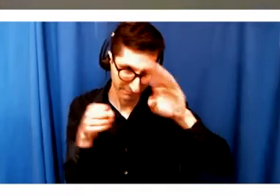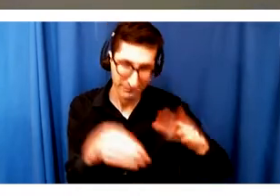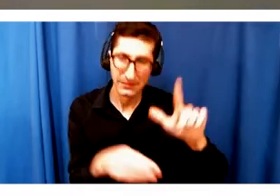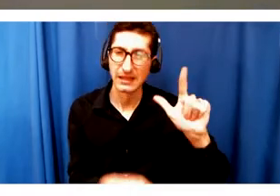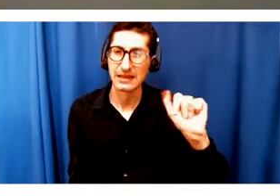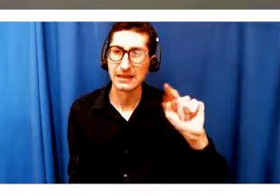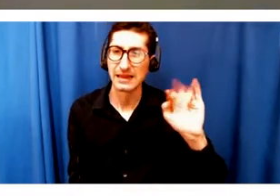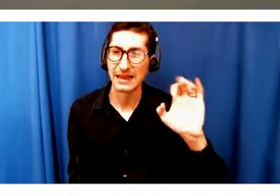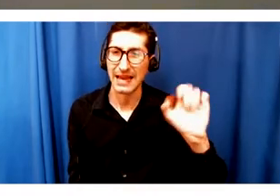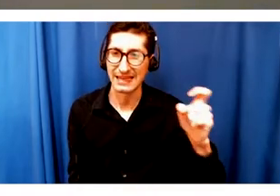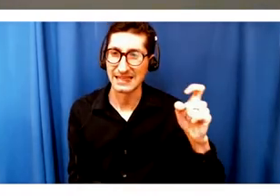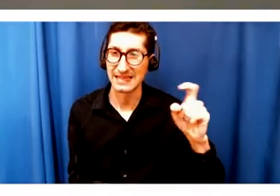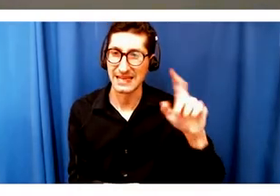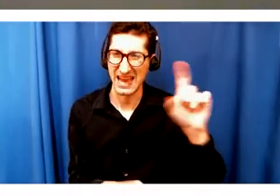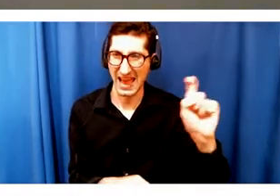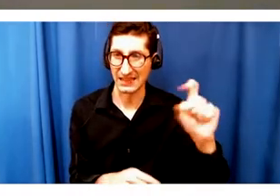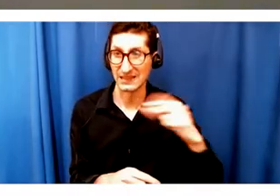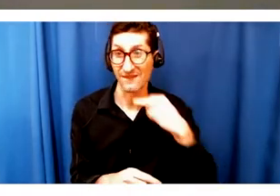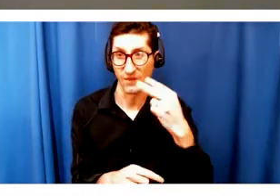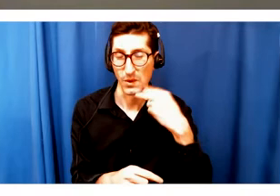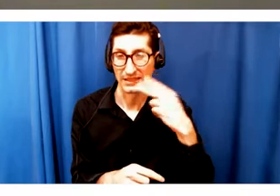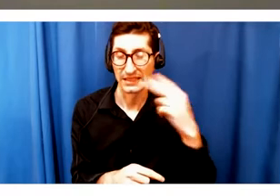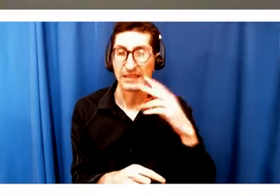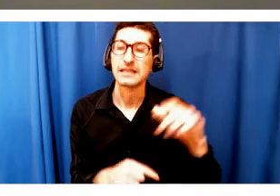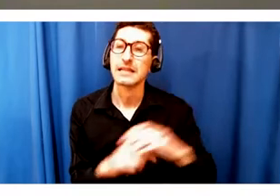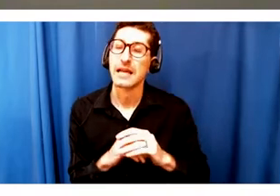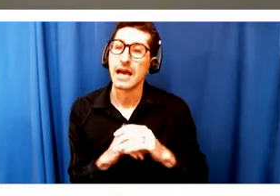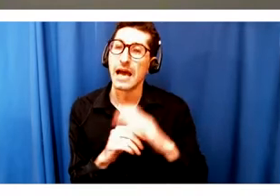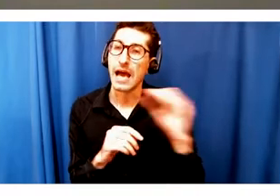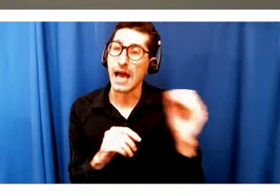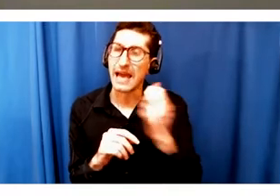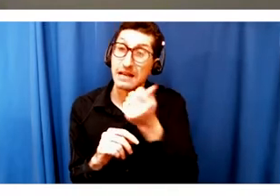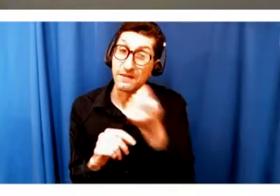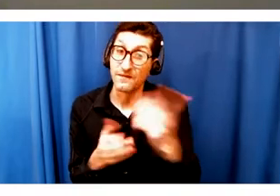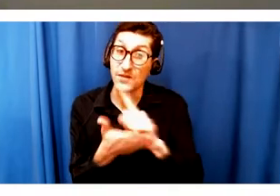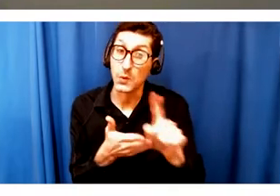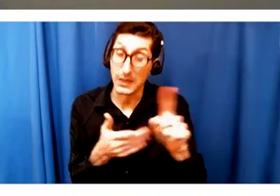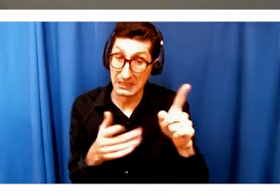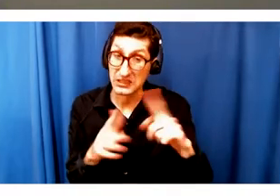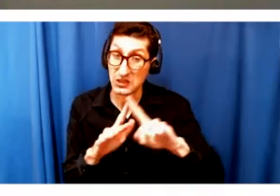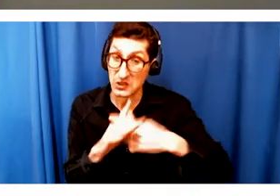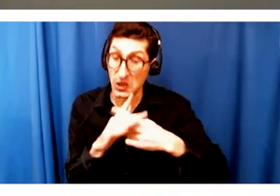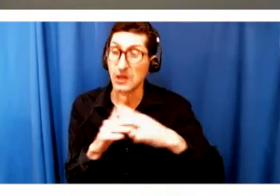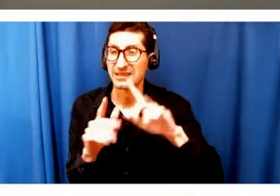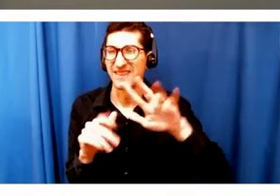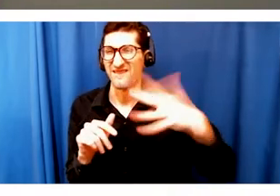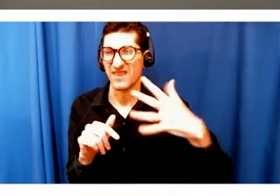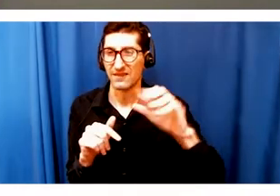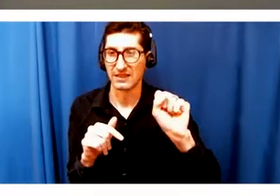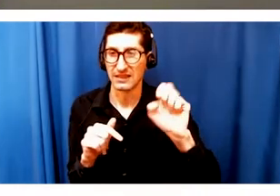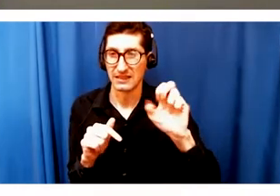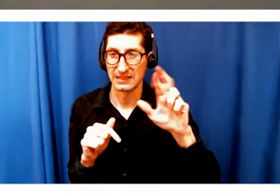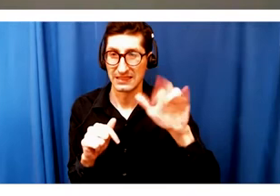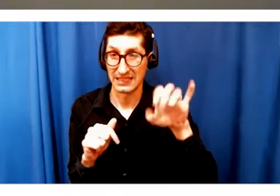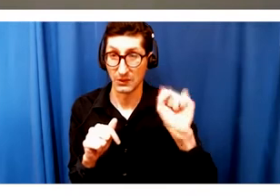Alexis Scheer. And then, in just a few weeks, Series 5 begins, and that one is called Honoring Asian